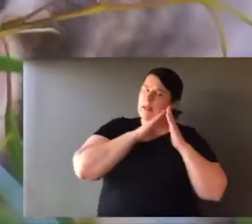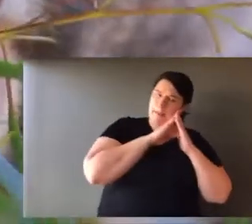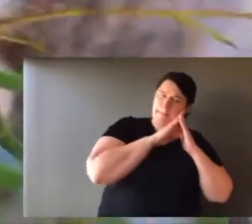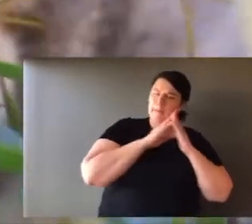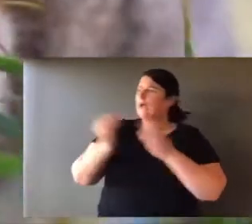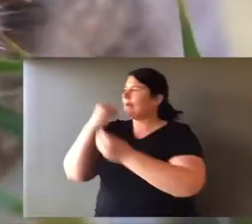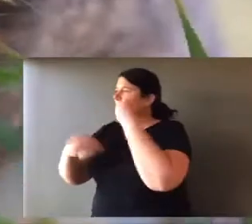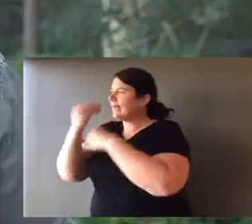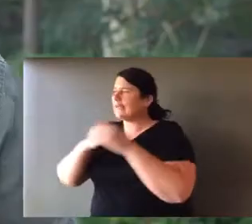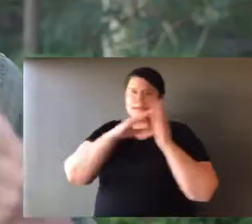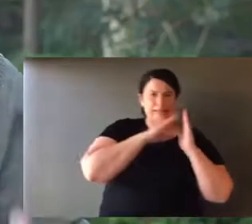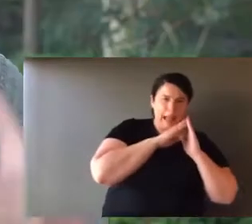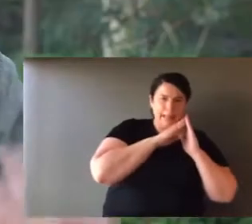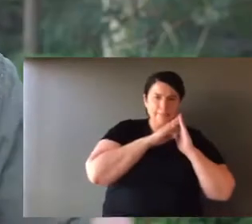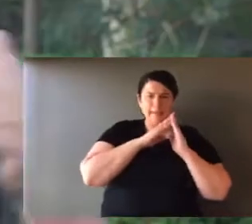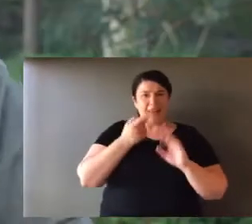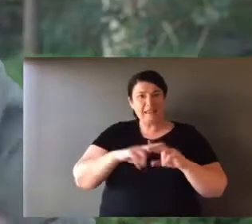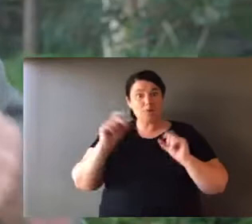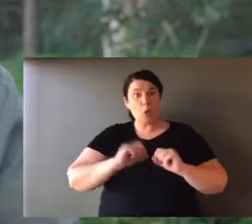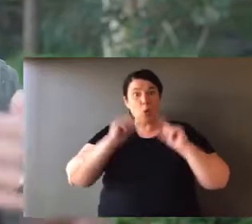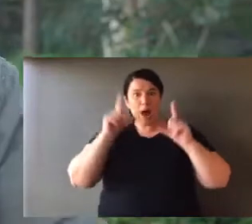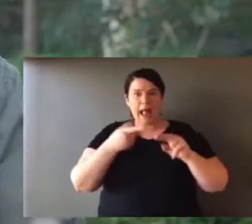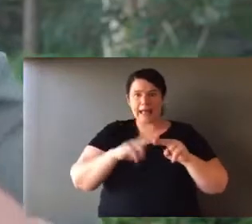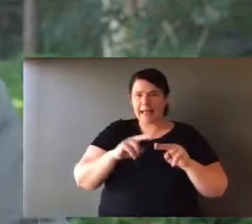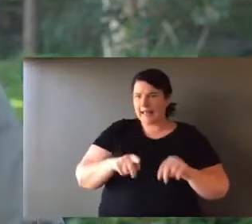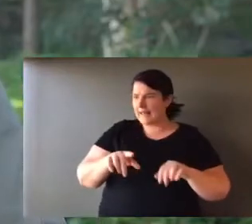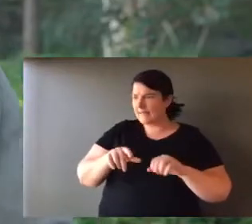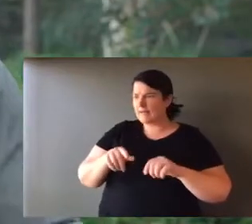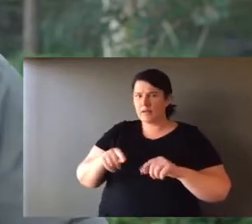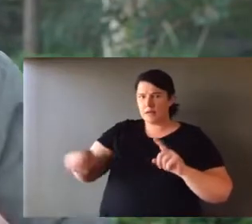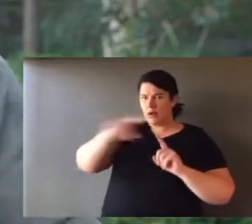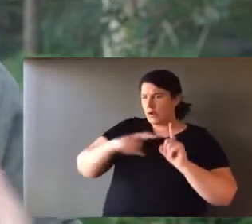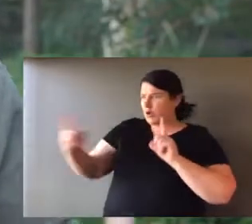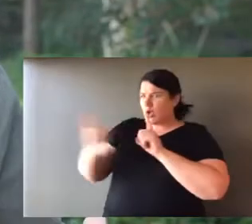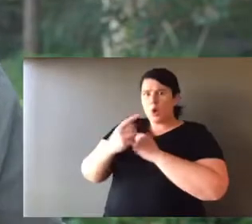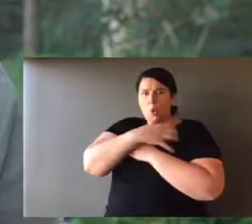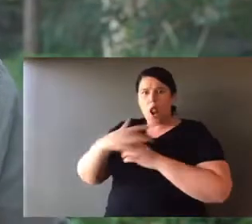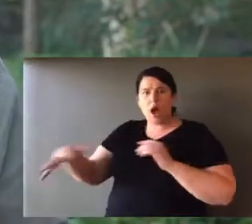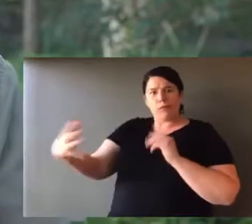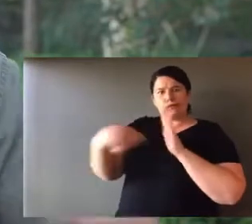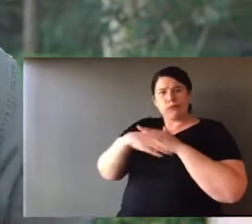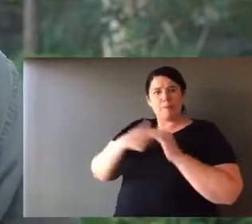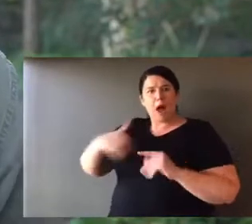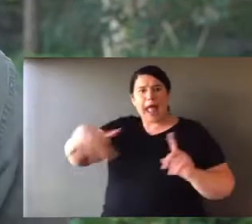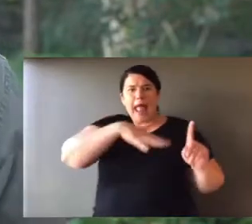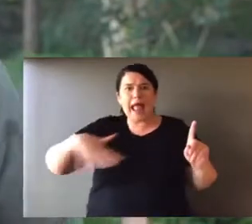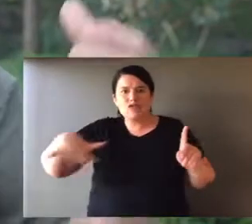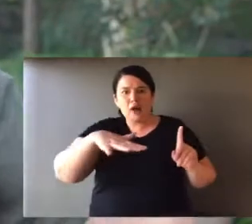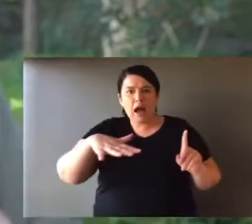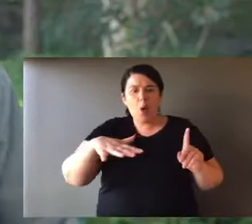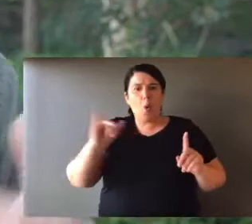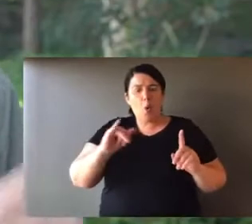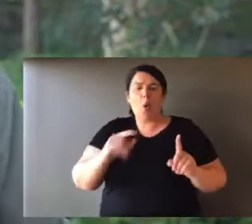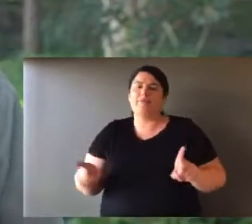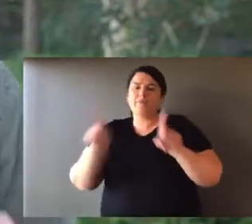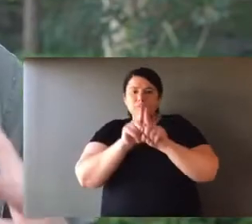You got it. They're eating. They eat and they eat and they sleep. They eat and they eat and they sleep. The only other times they're awake is through territorial disputes, if they